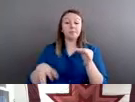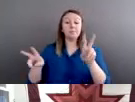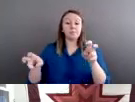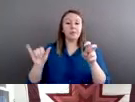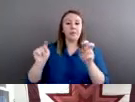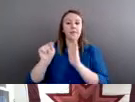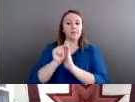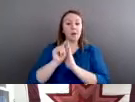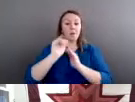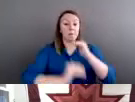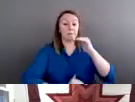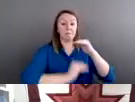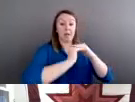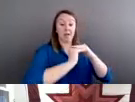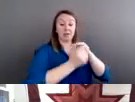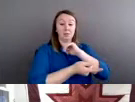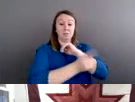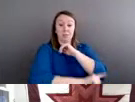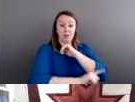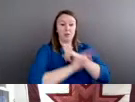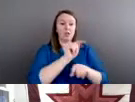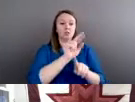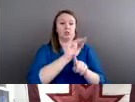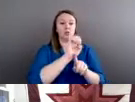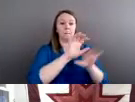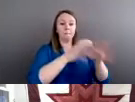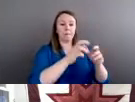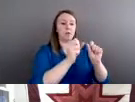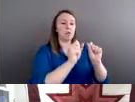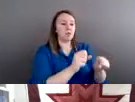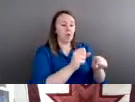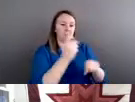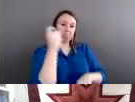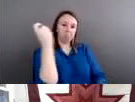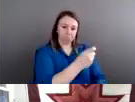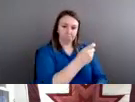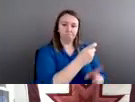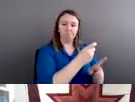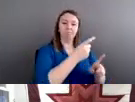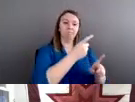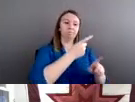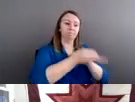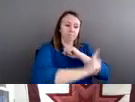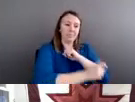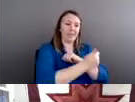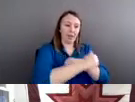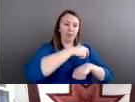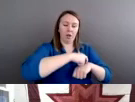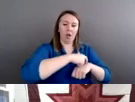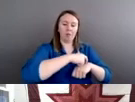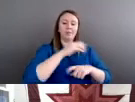maximum penalty that a tribe could impose for any crime would be a six month jail